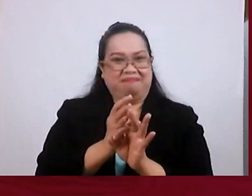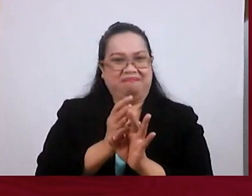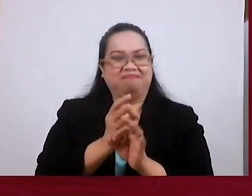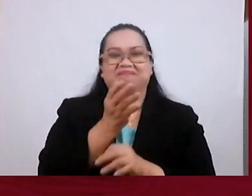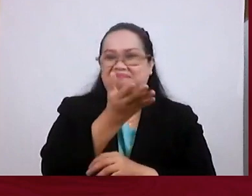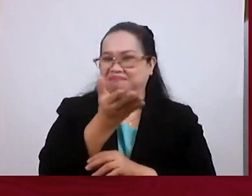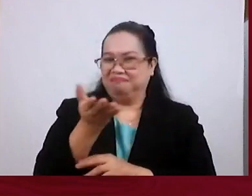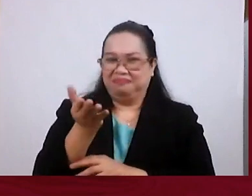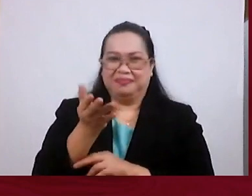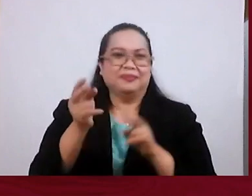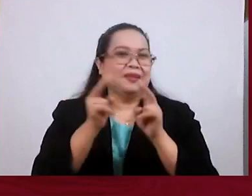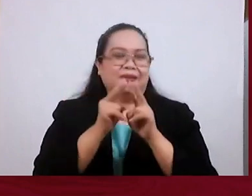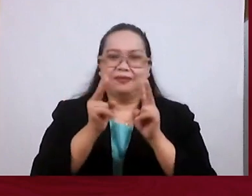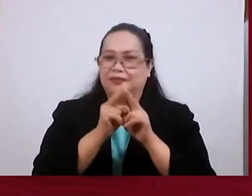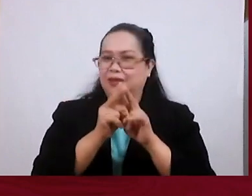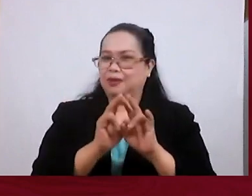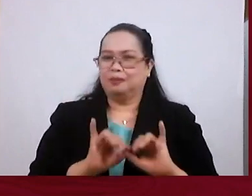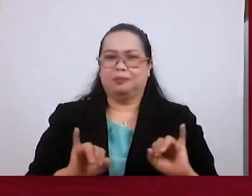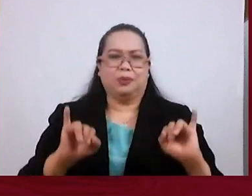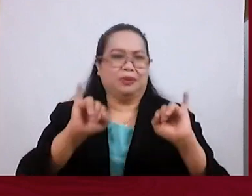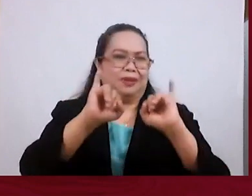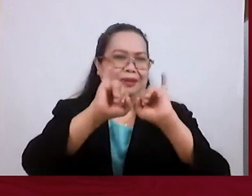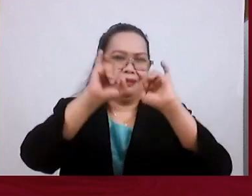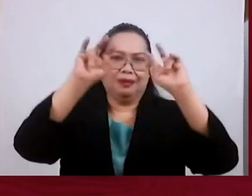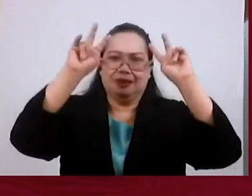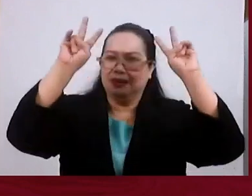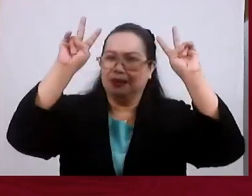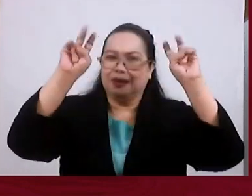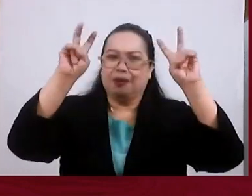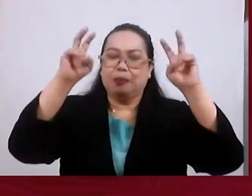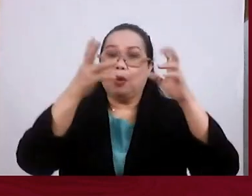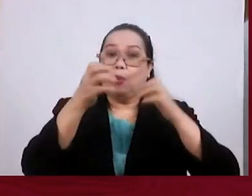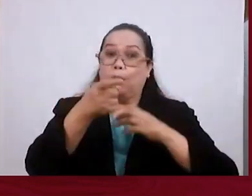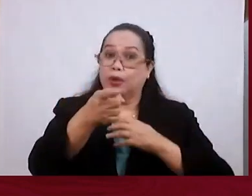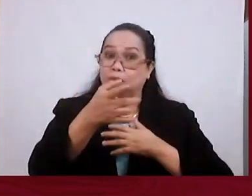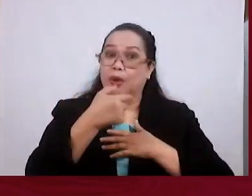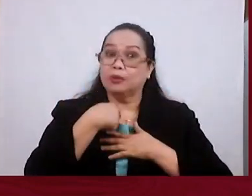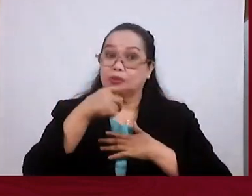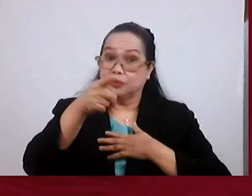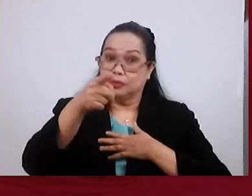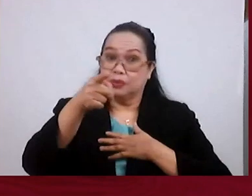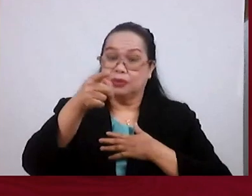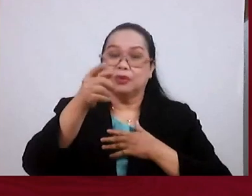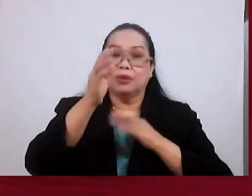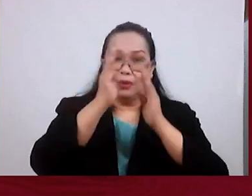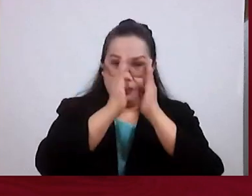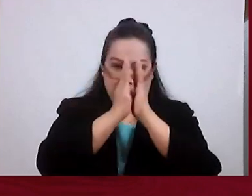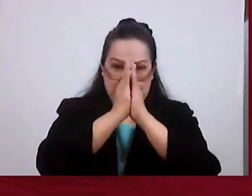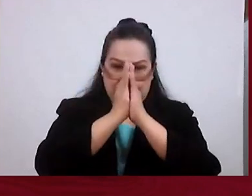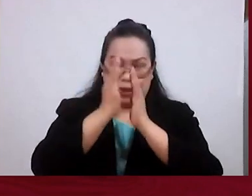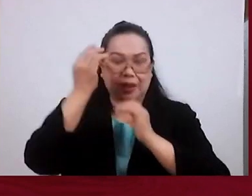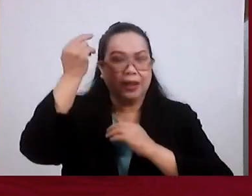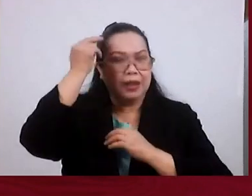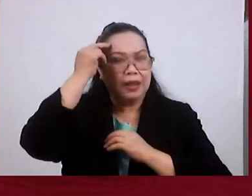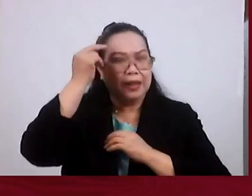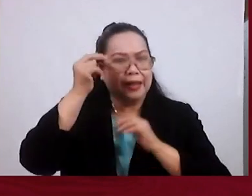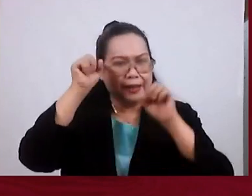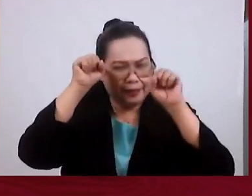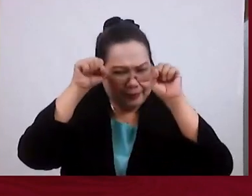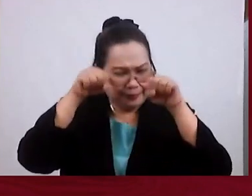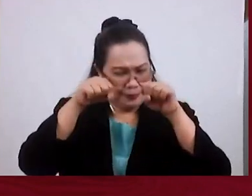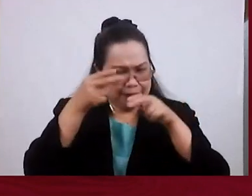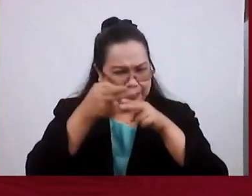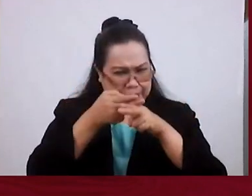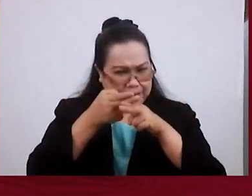because of this very, very important topic, I would like to ask you to just bow your heads with me again, and very quickly,